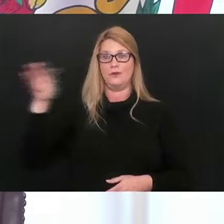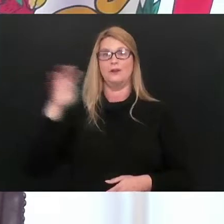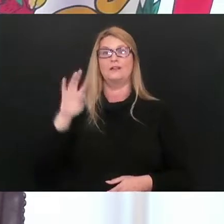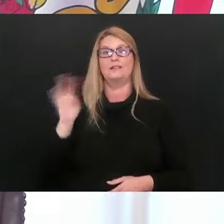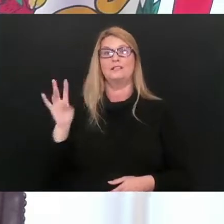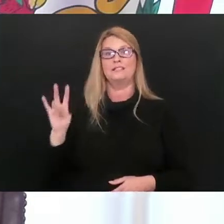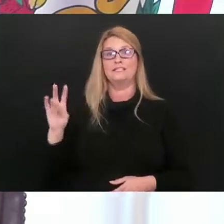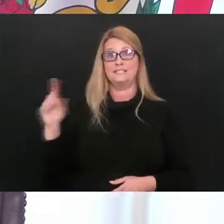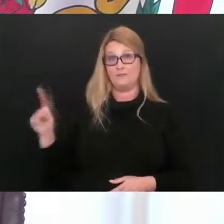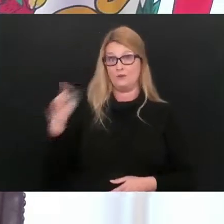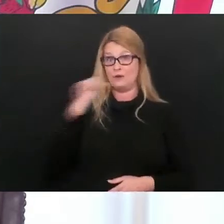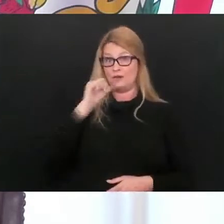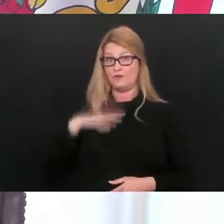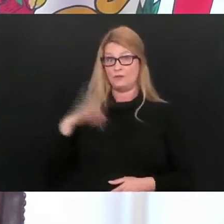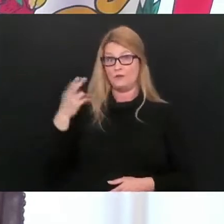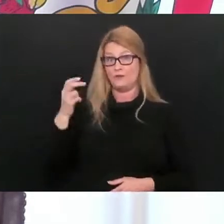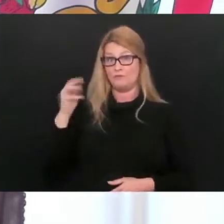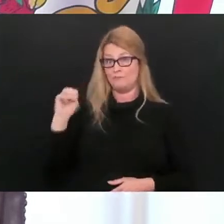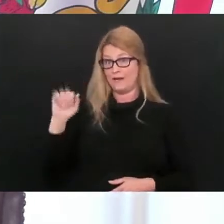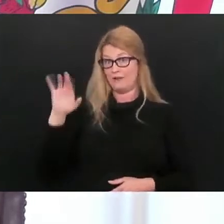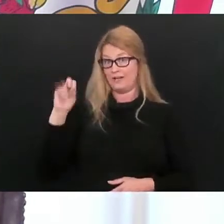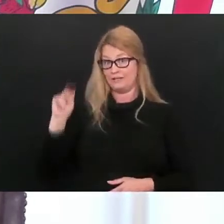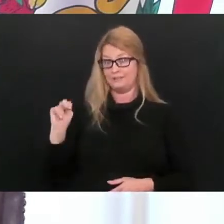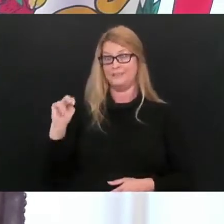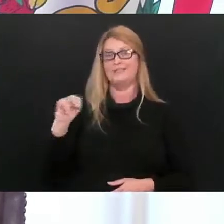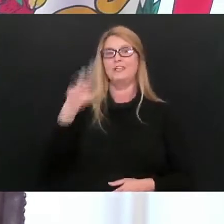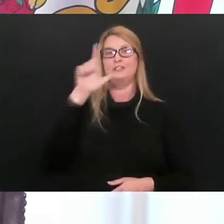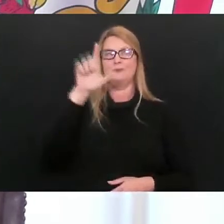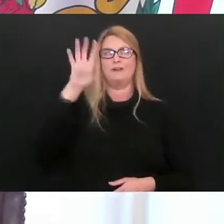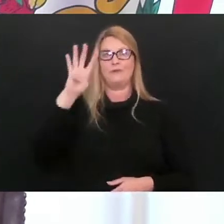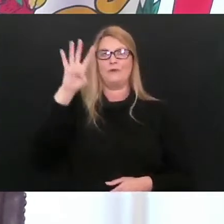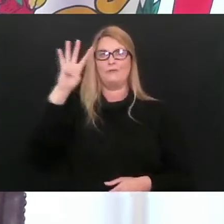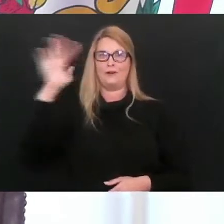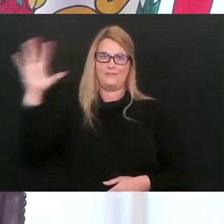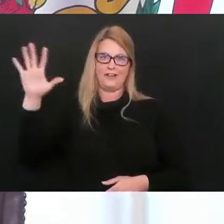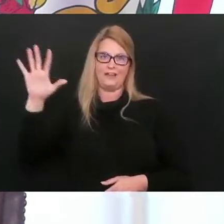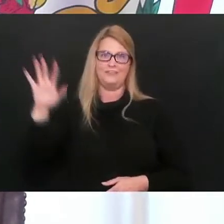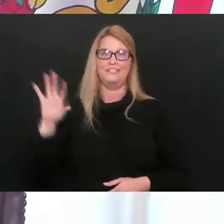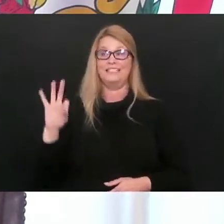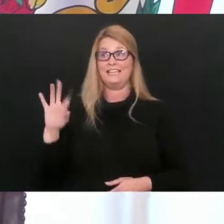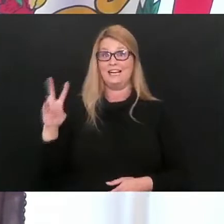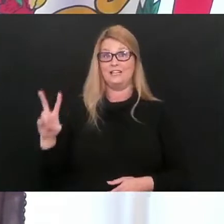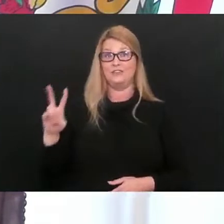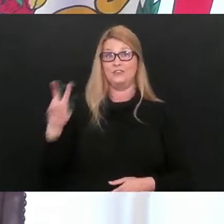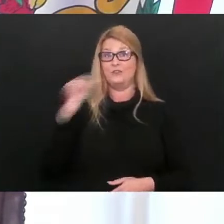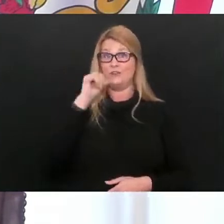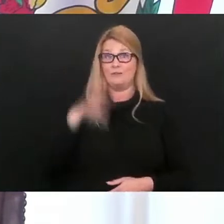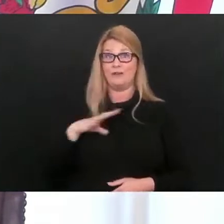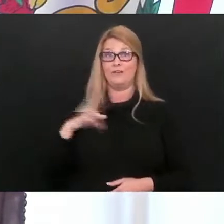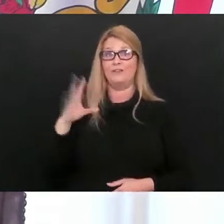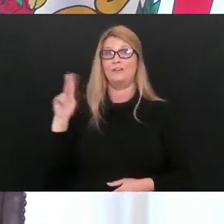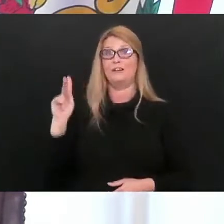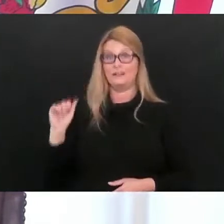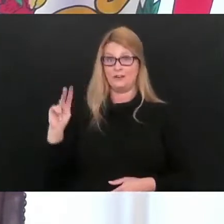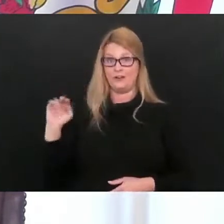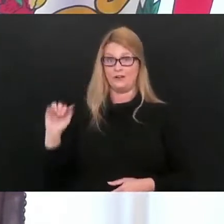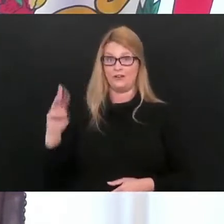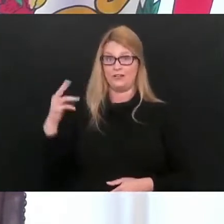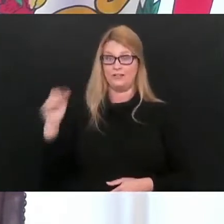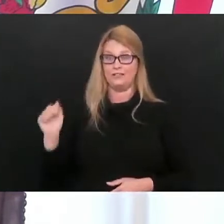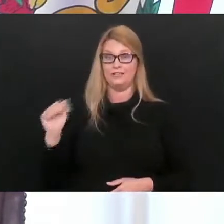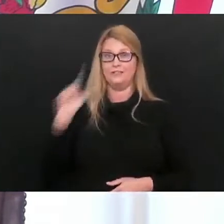female from Marion County. Our 2,445th death is a 92-year-old female from Kanawha County.